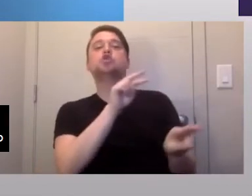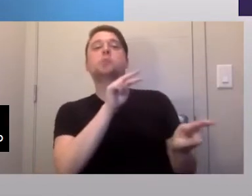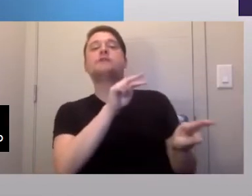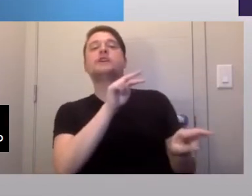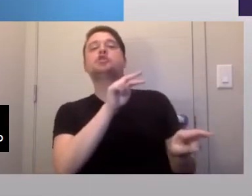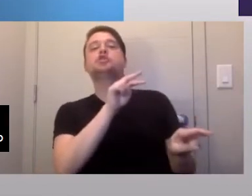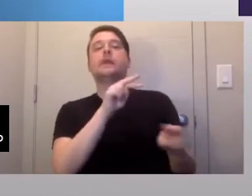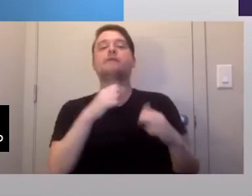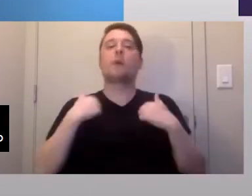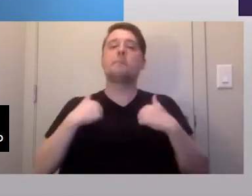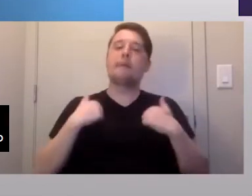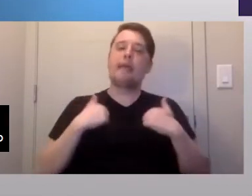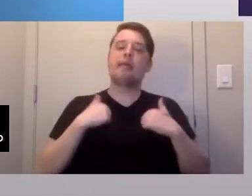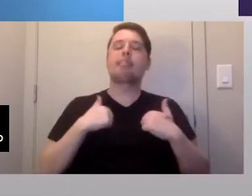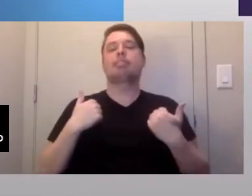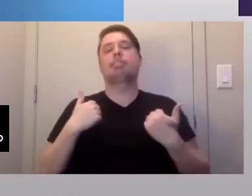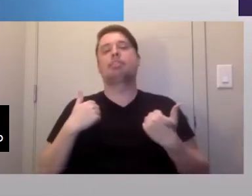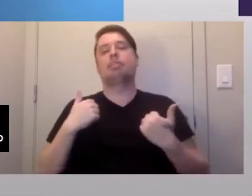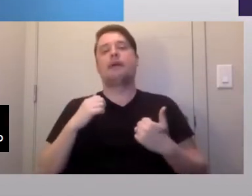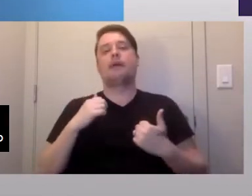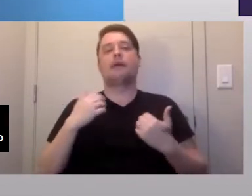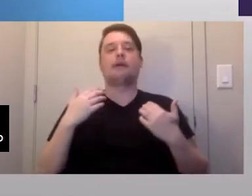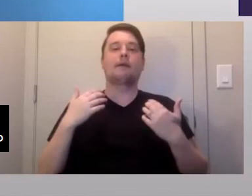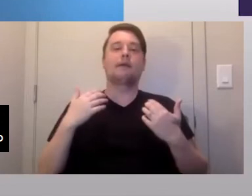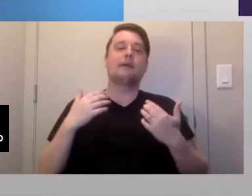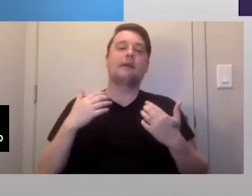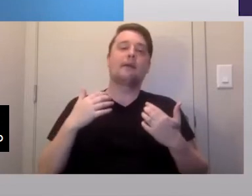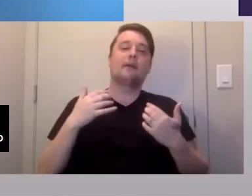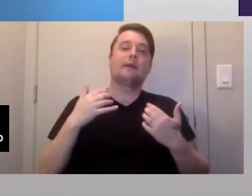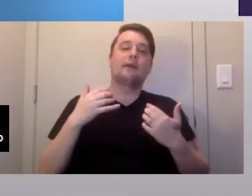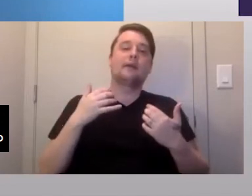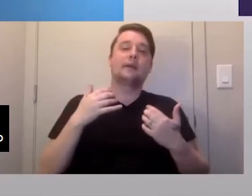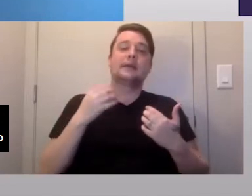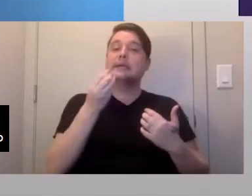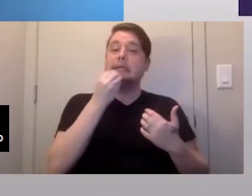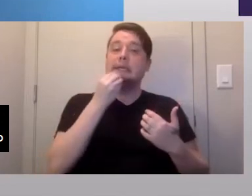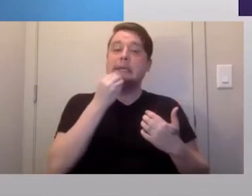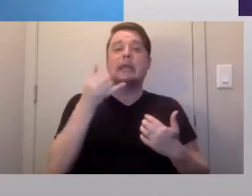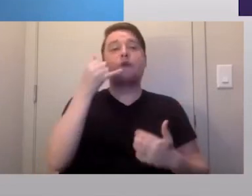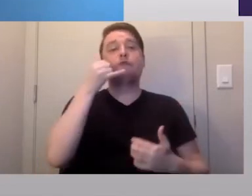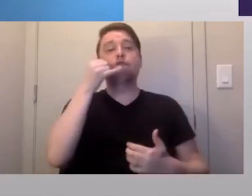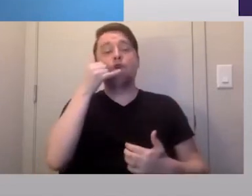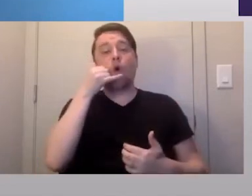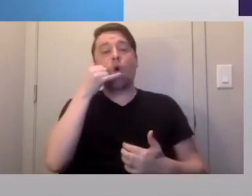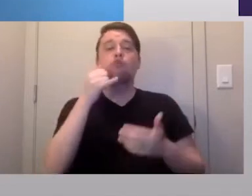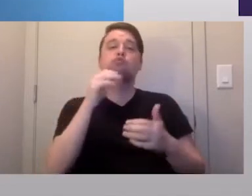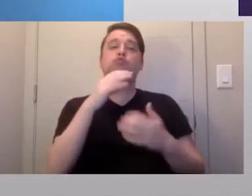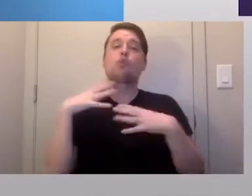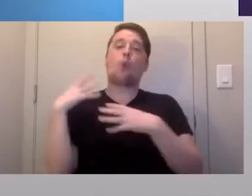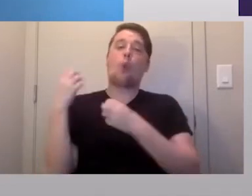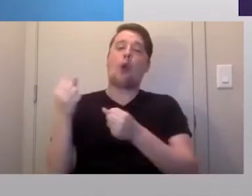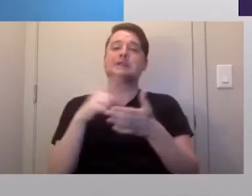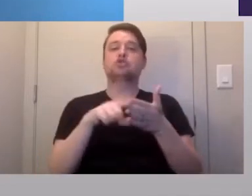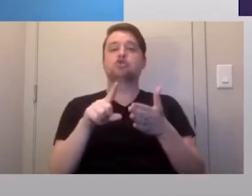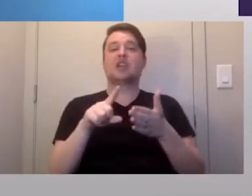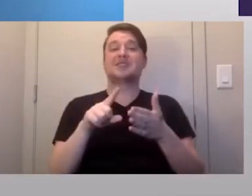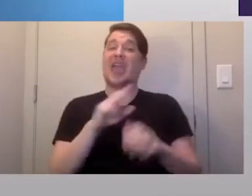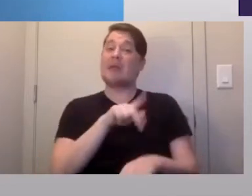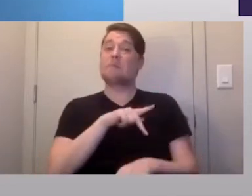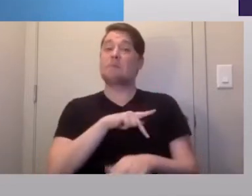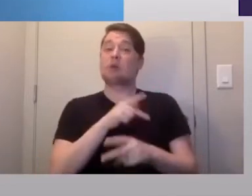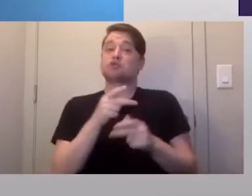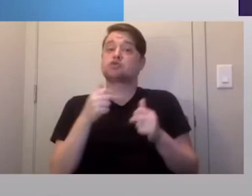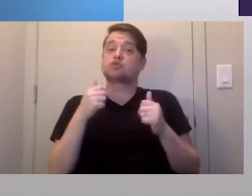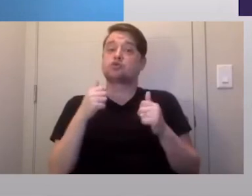hygiene, eating, phone, and telephone wellness checks. There are also personal care tasks that may be